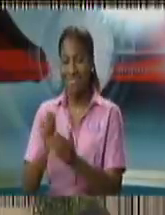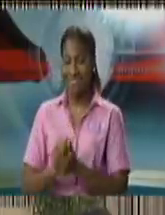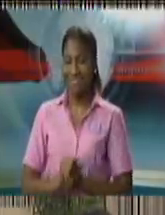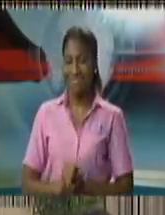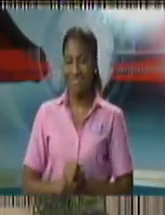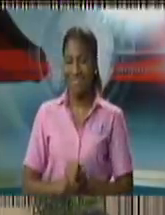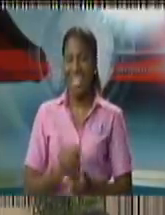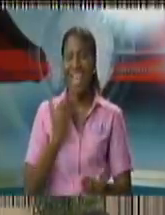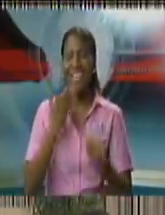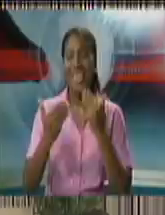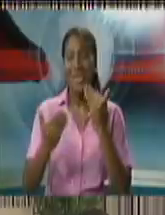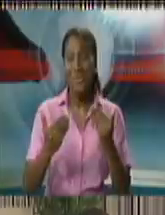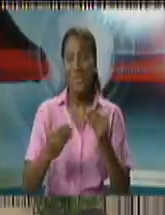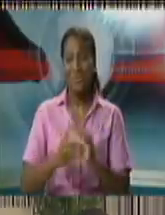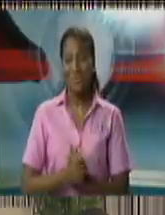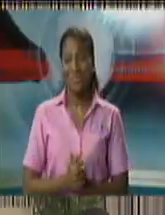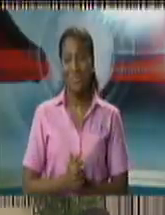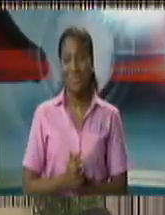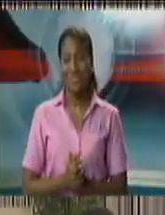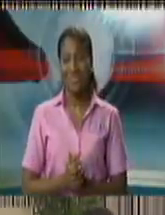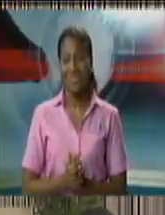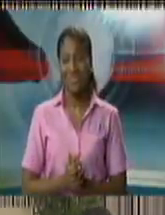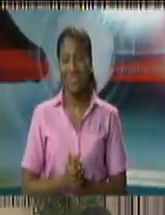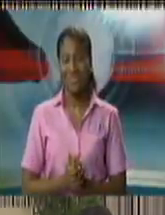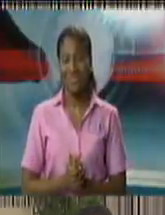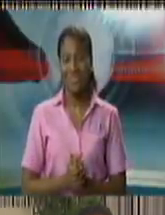thank you acp news